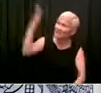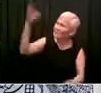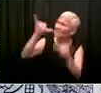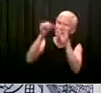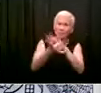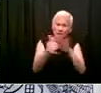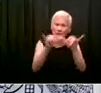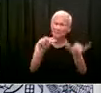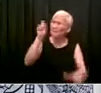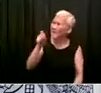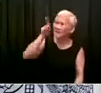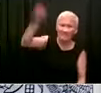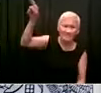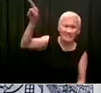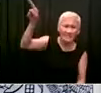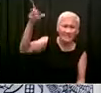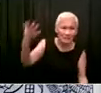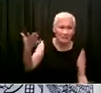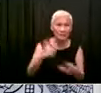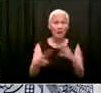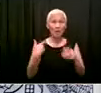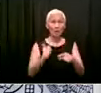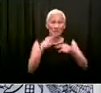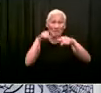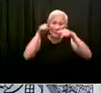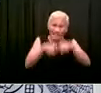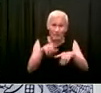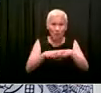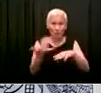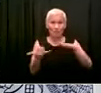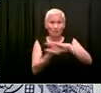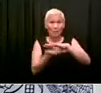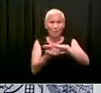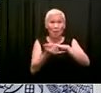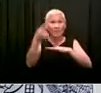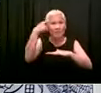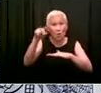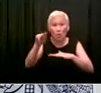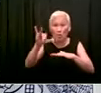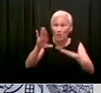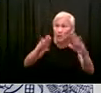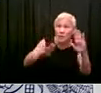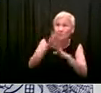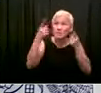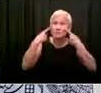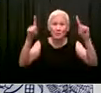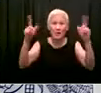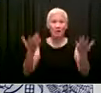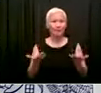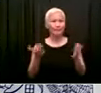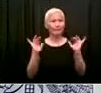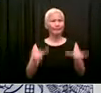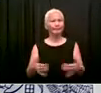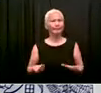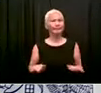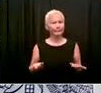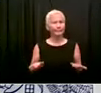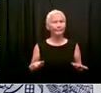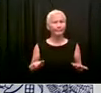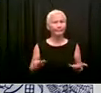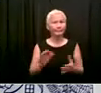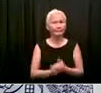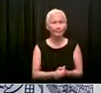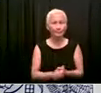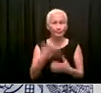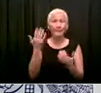Our last question for today goes to Gersh from StreetsBlog. How's everybody doing, Mr. Mayor? You all right? I am doing